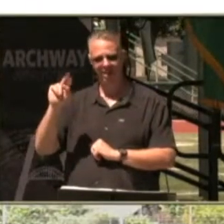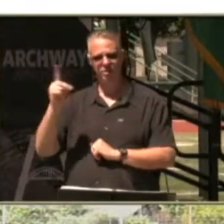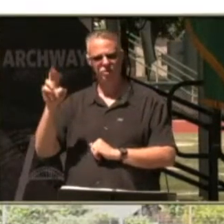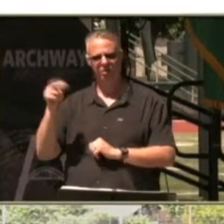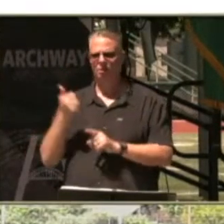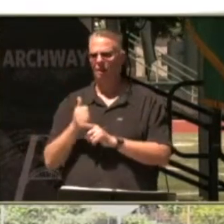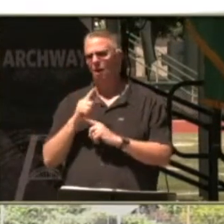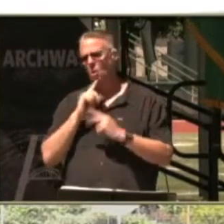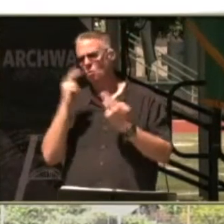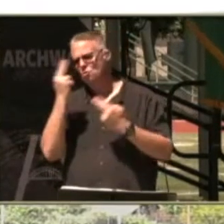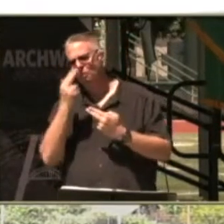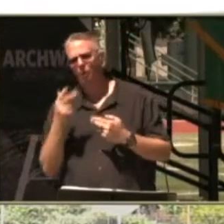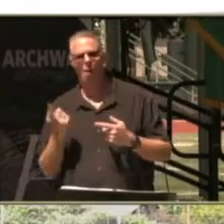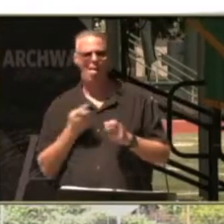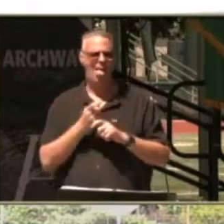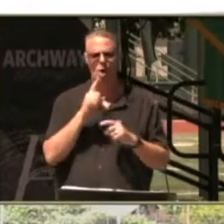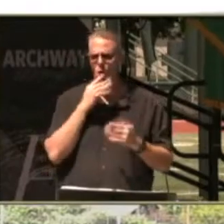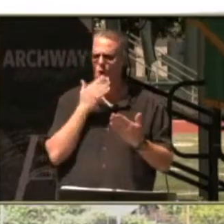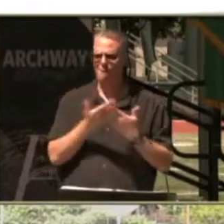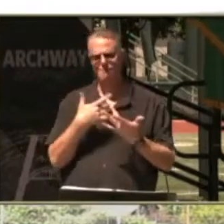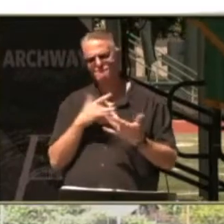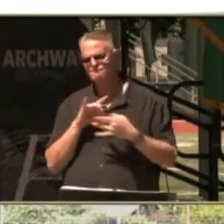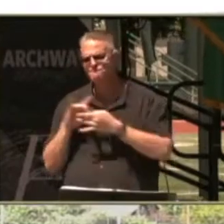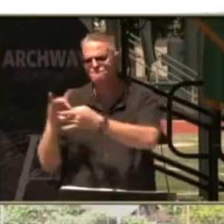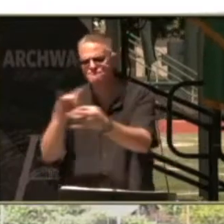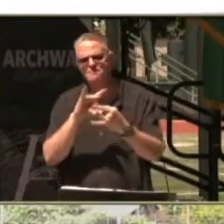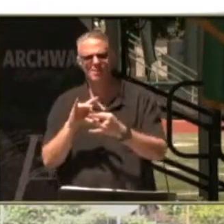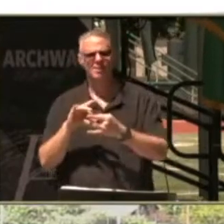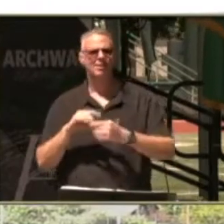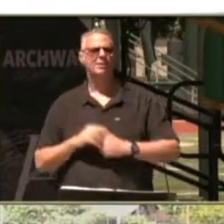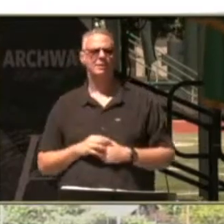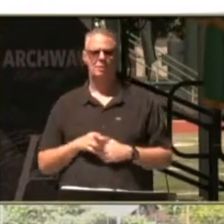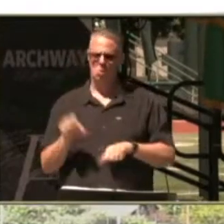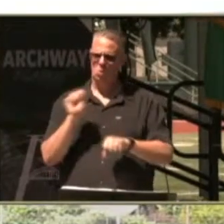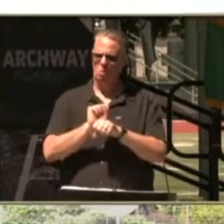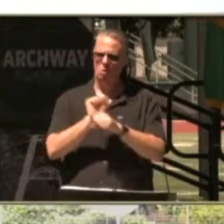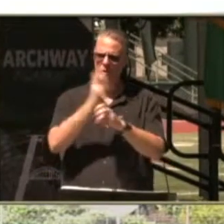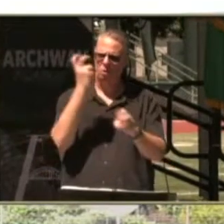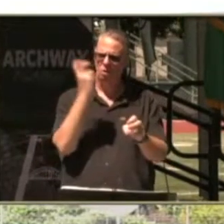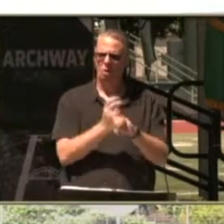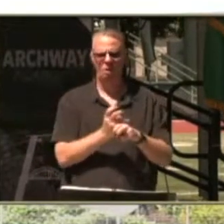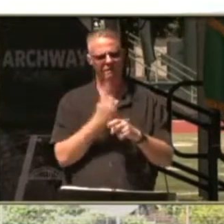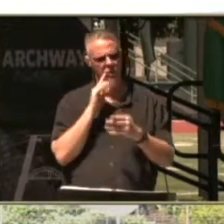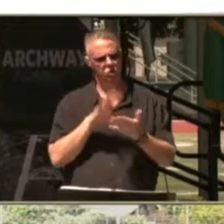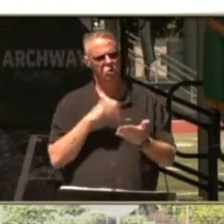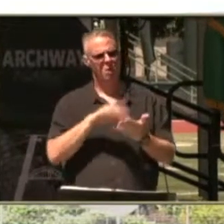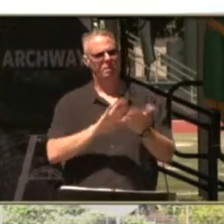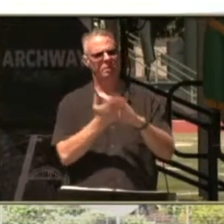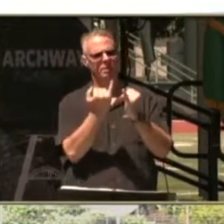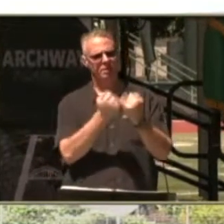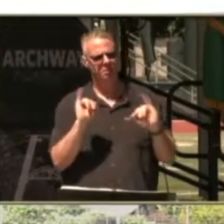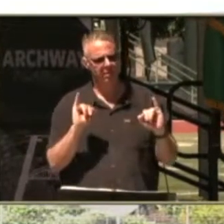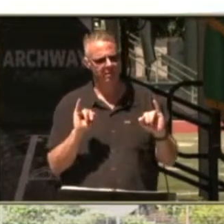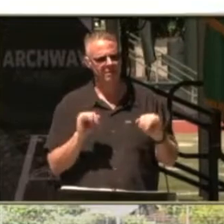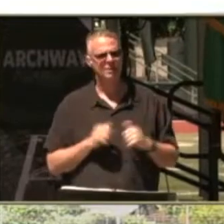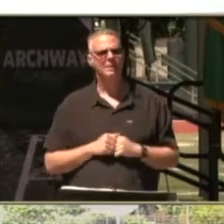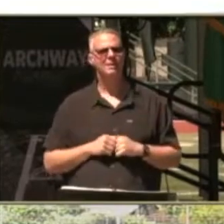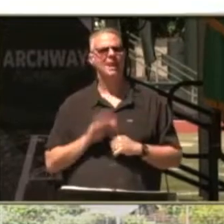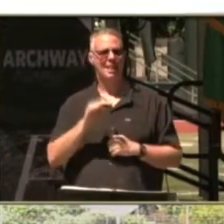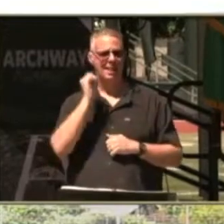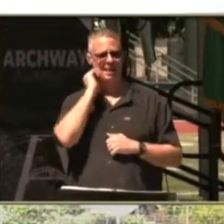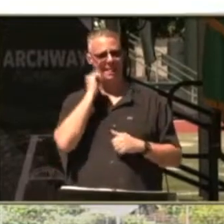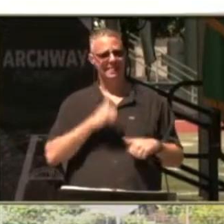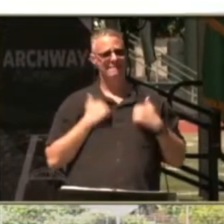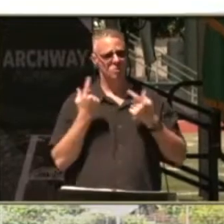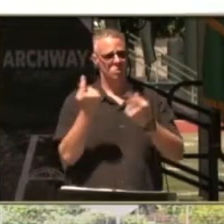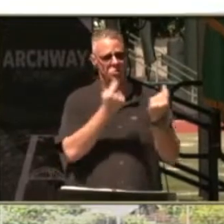has enjoyed connecting with his peers at archway he has worked hard to increase his independence during his time at archway requiring less support for daily living